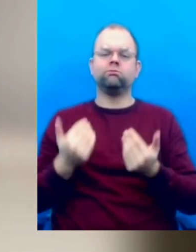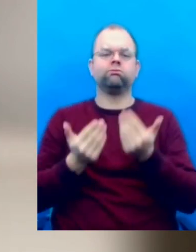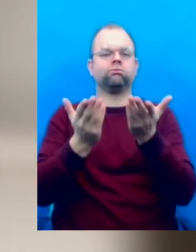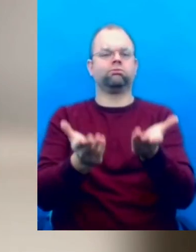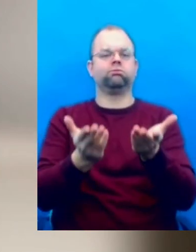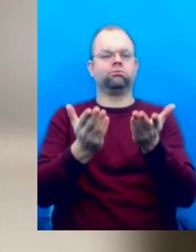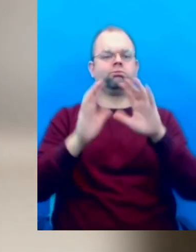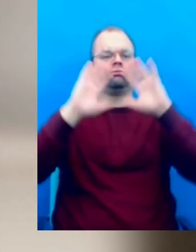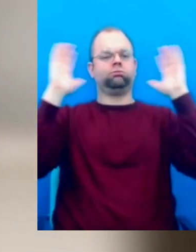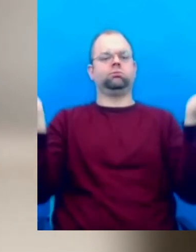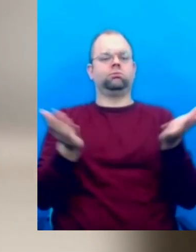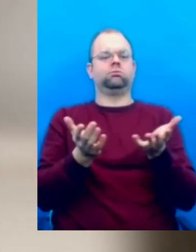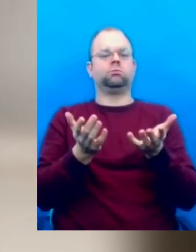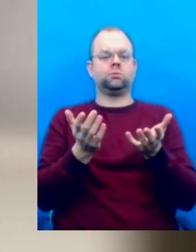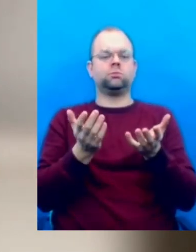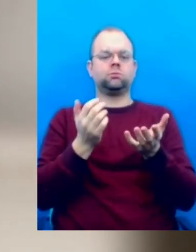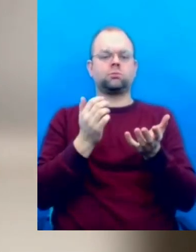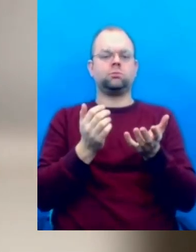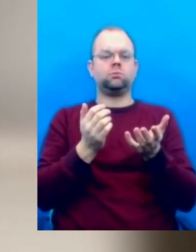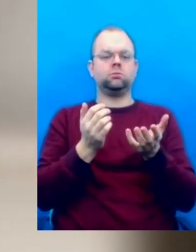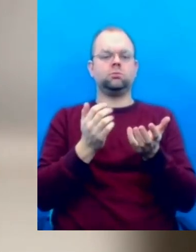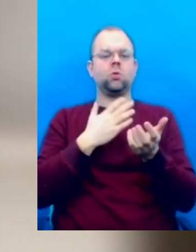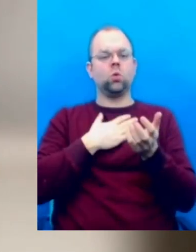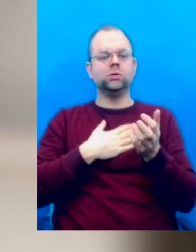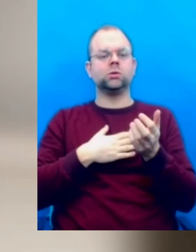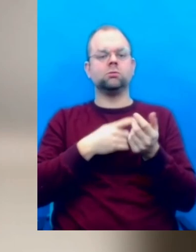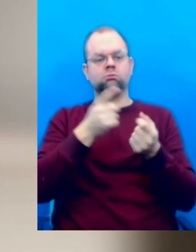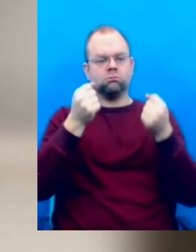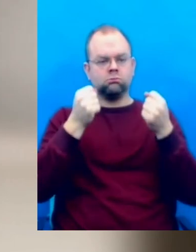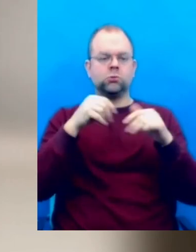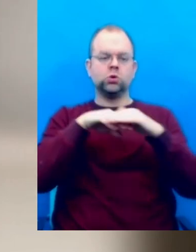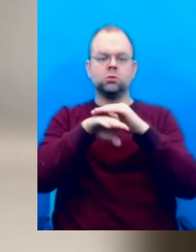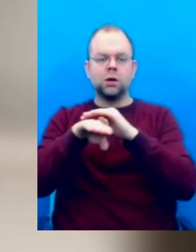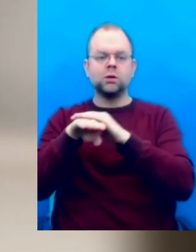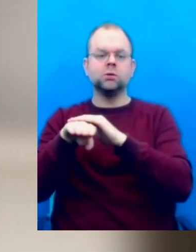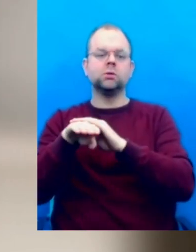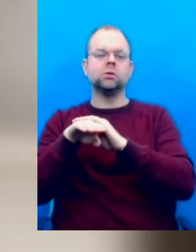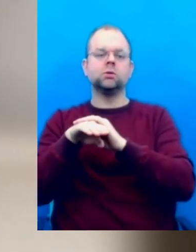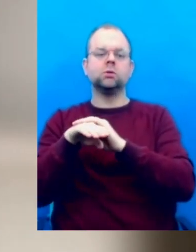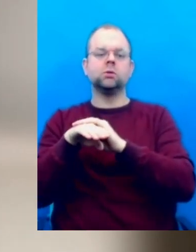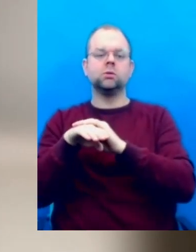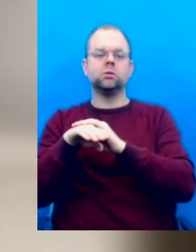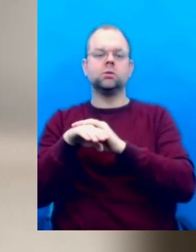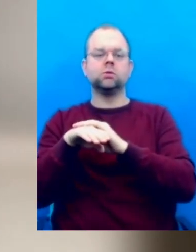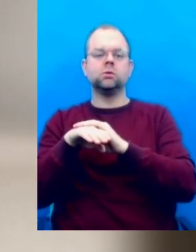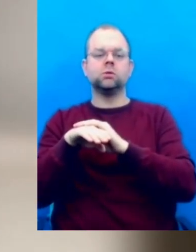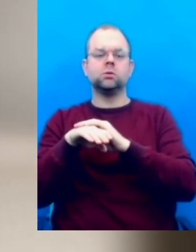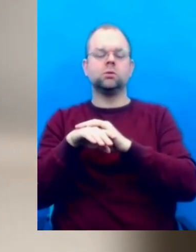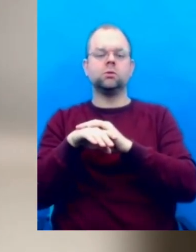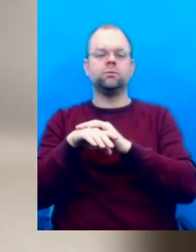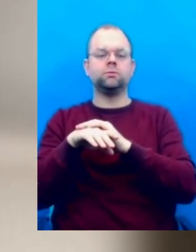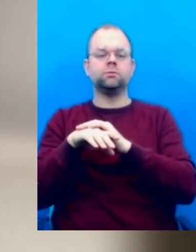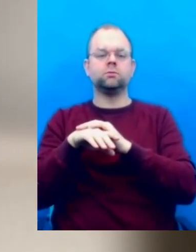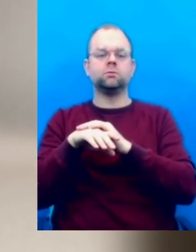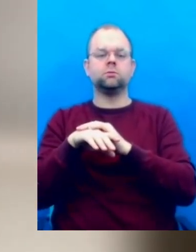disability organization that actually wants to engage in information provision and community building with people with